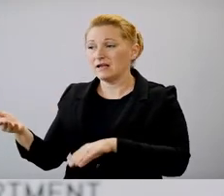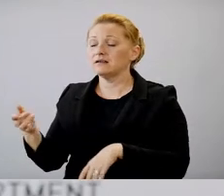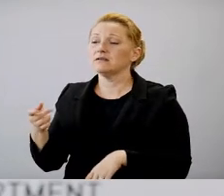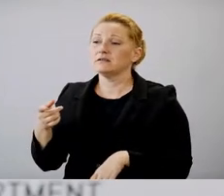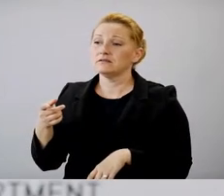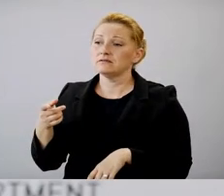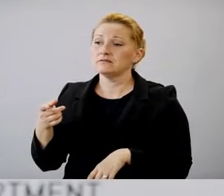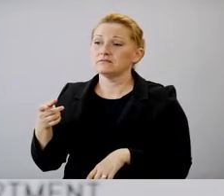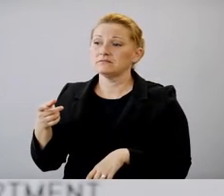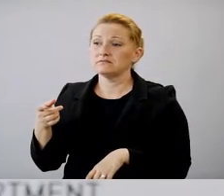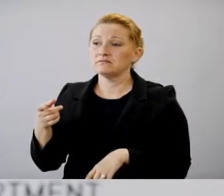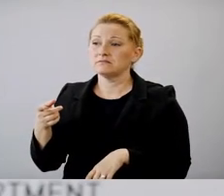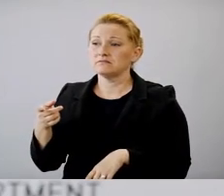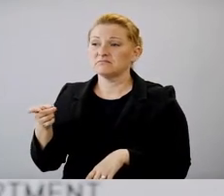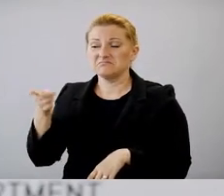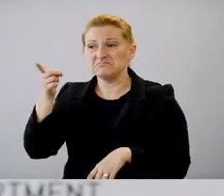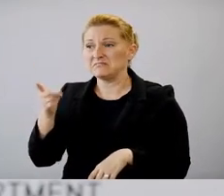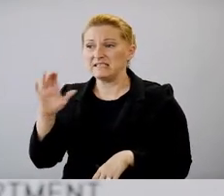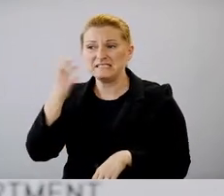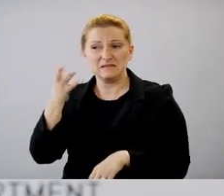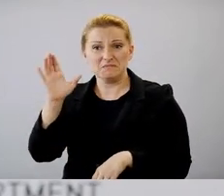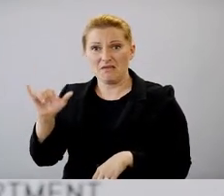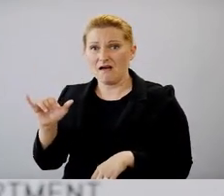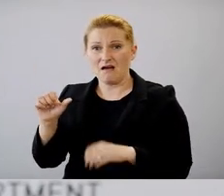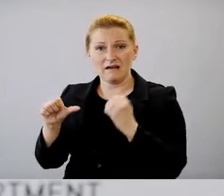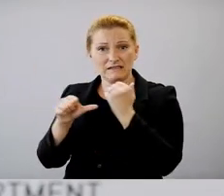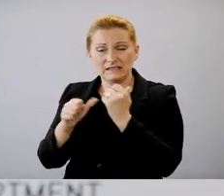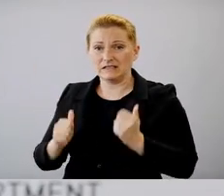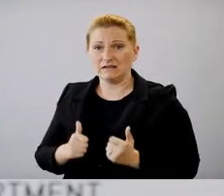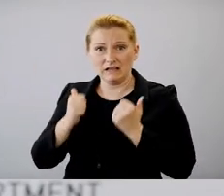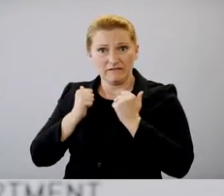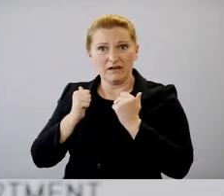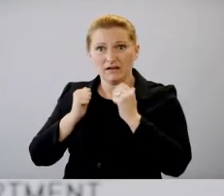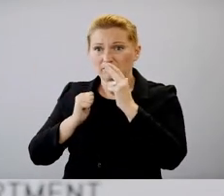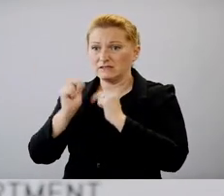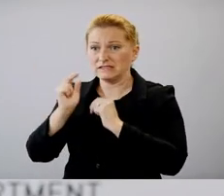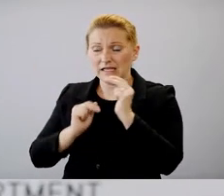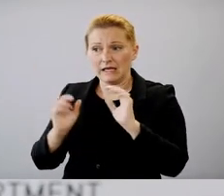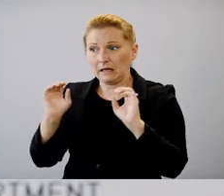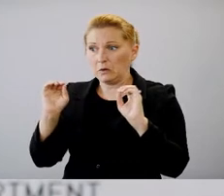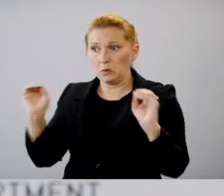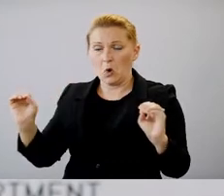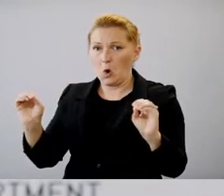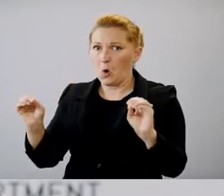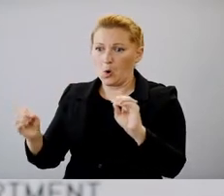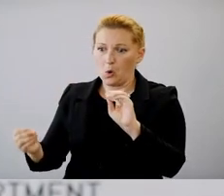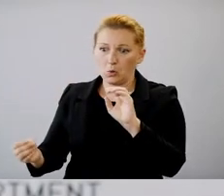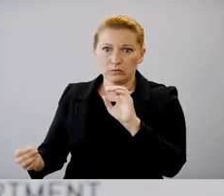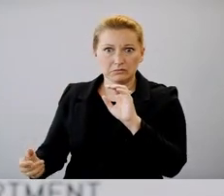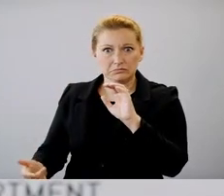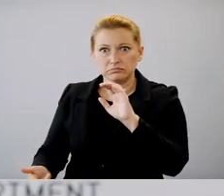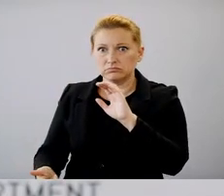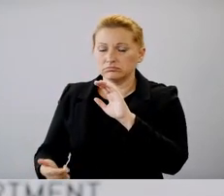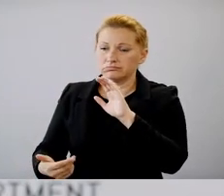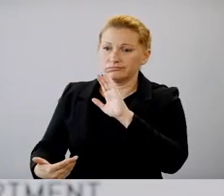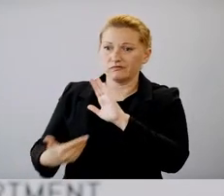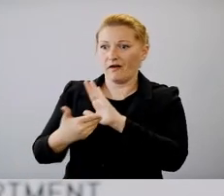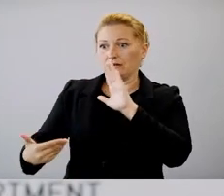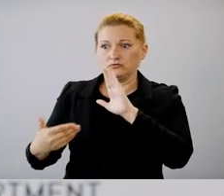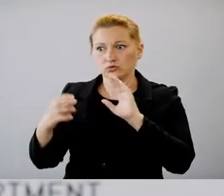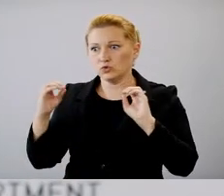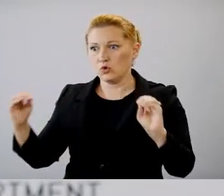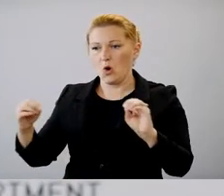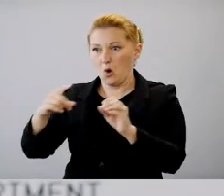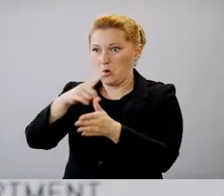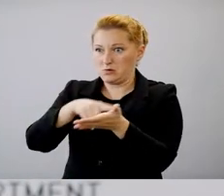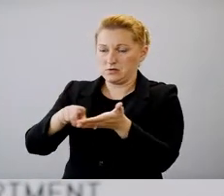um, kind of citation list, only a couple of things, but at the same token, this is a completely heartbreaking situation. Is this